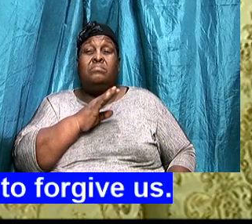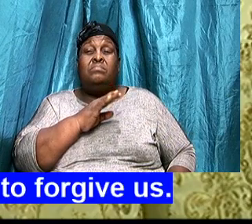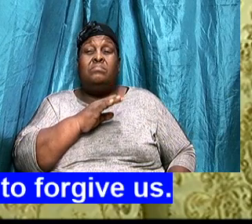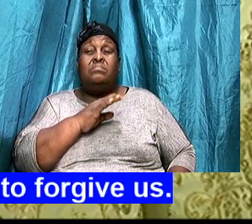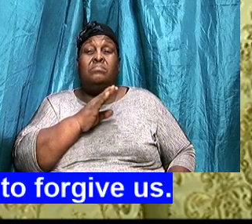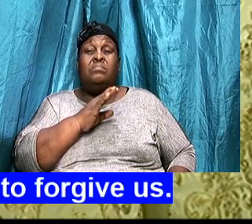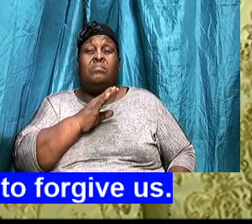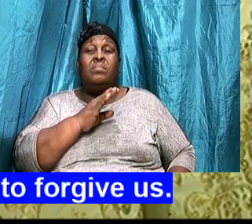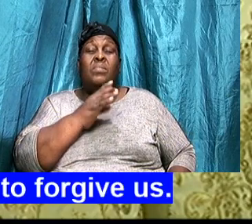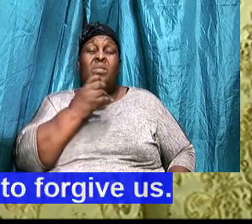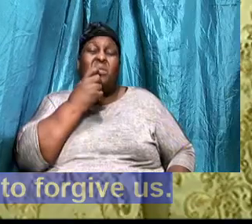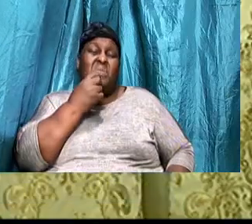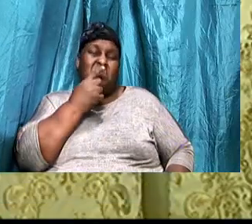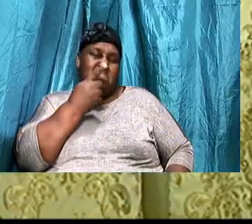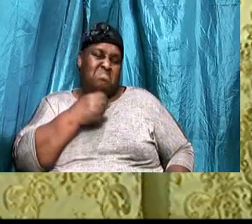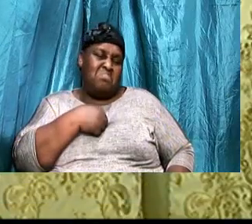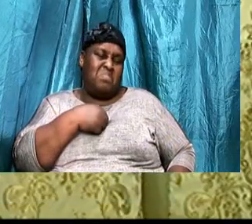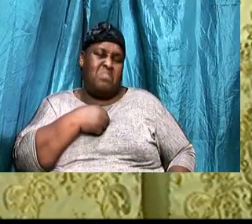Who am I,